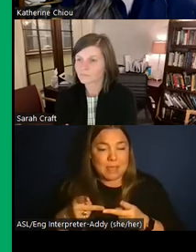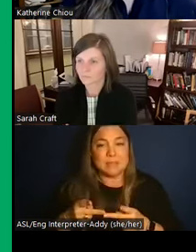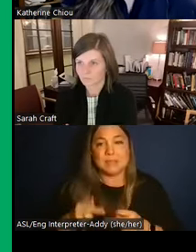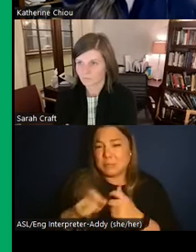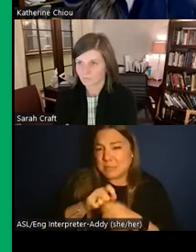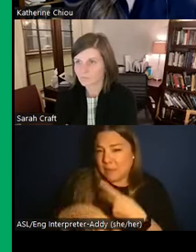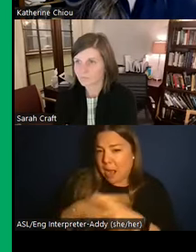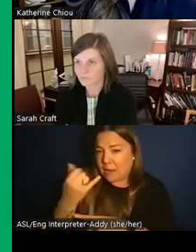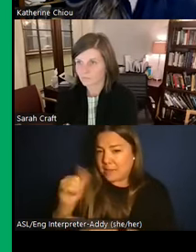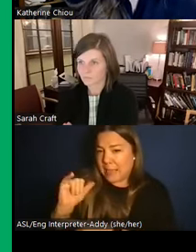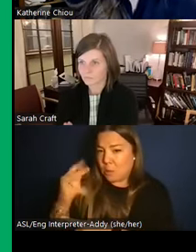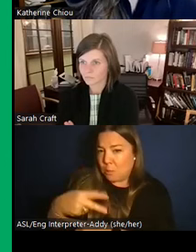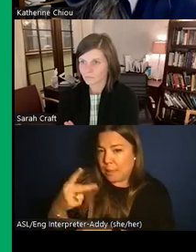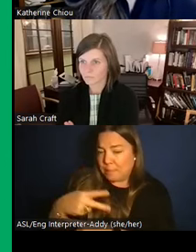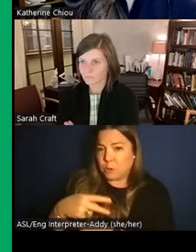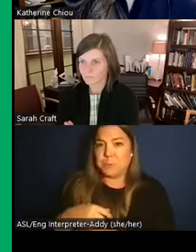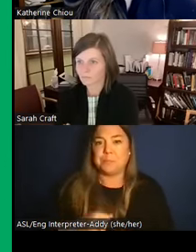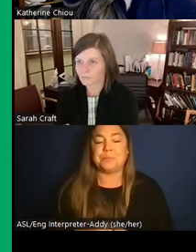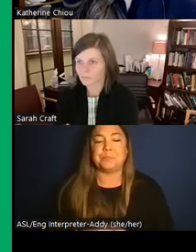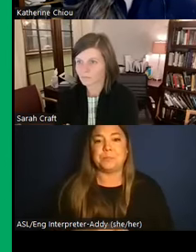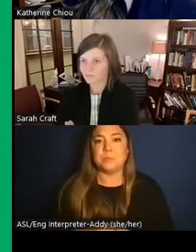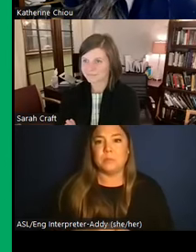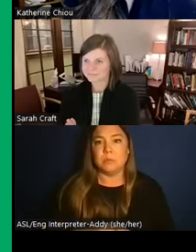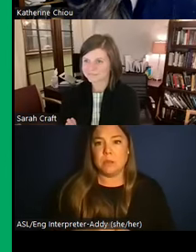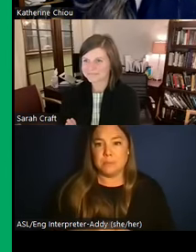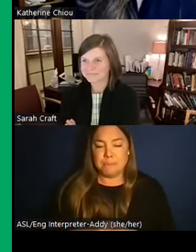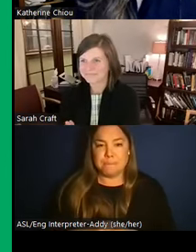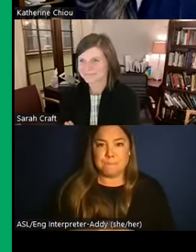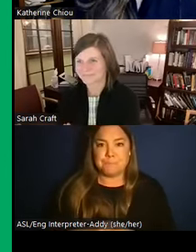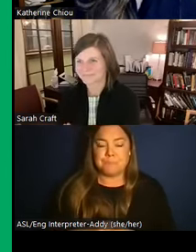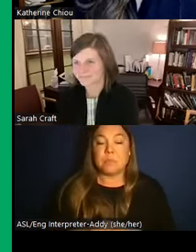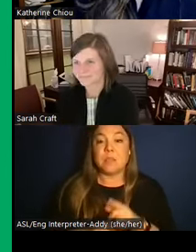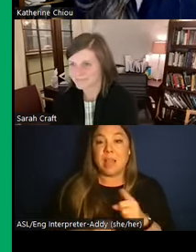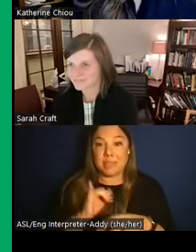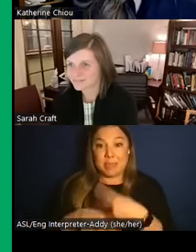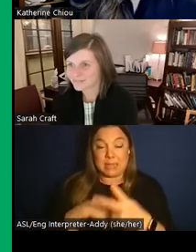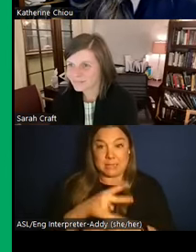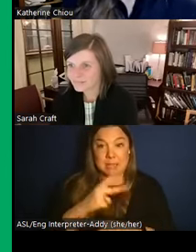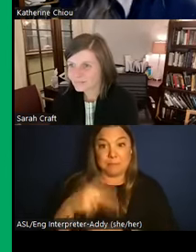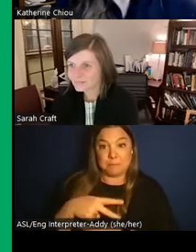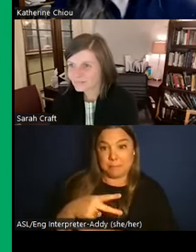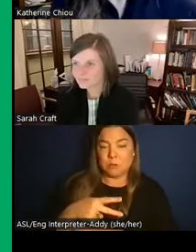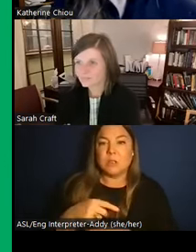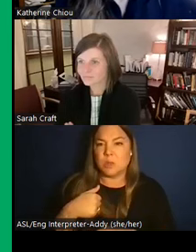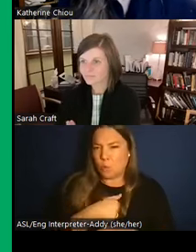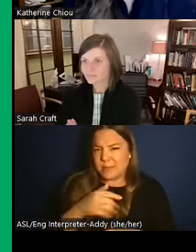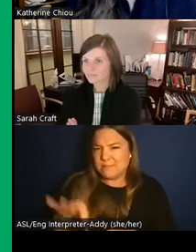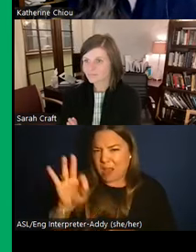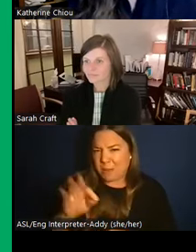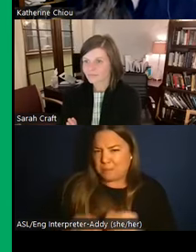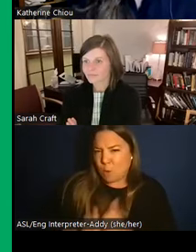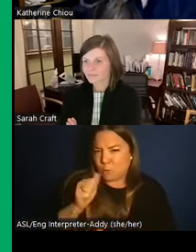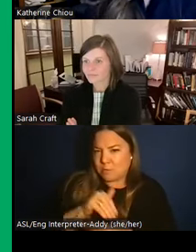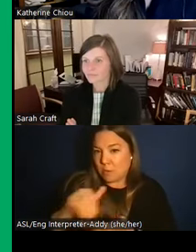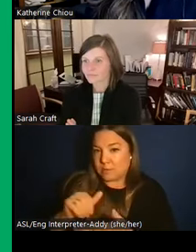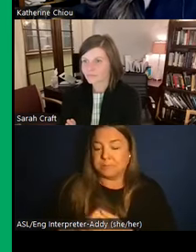which is a capsicum pecarum, for those of you plant nerds out there, that is pretty much what we find. With some